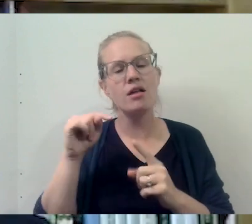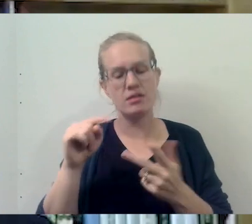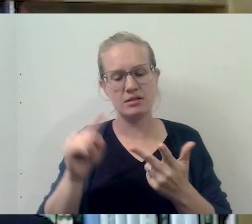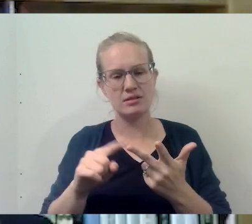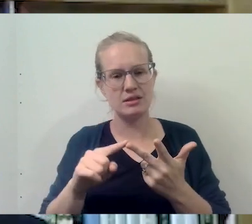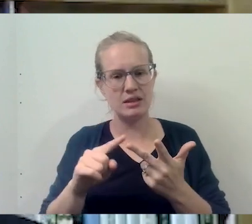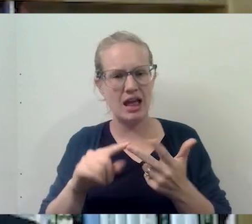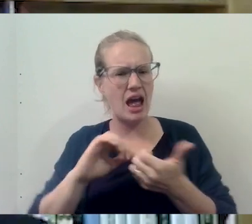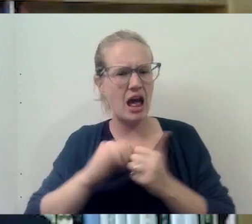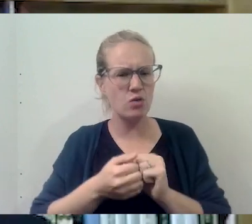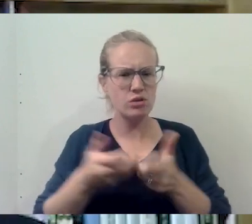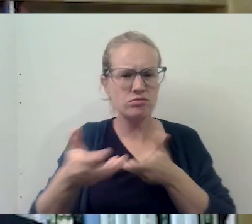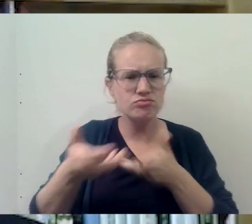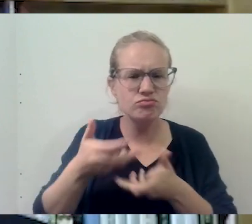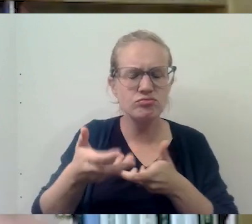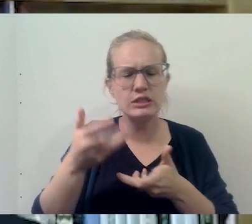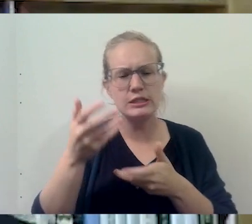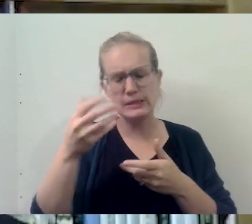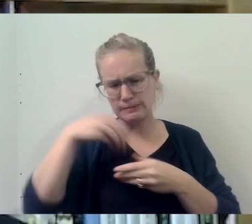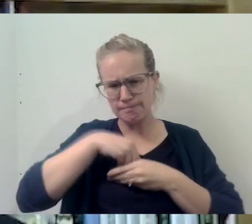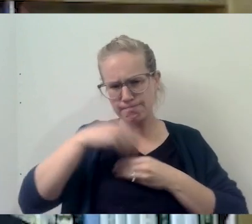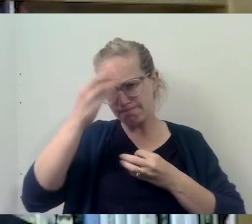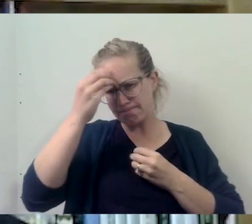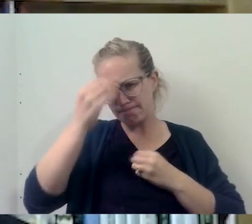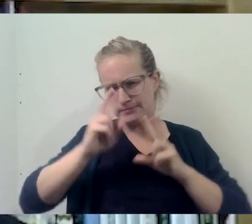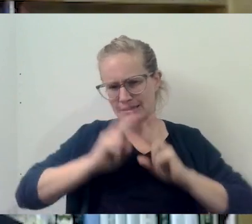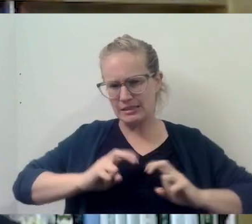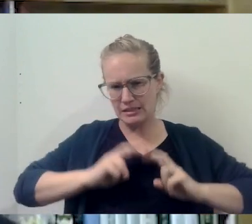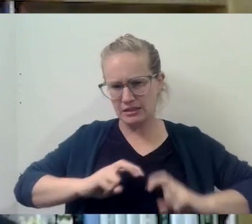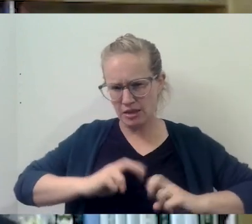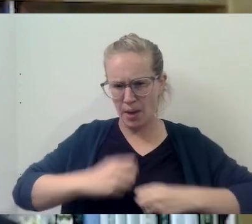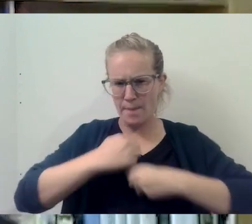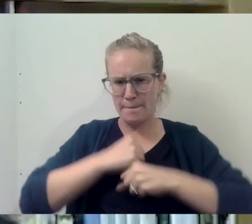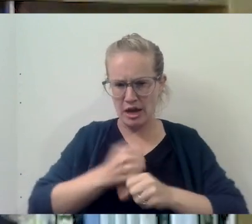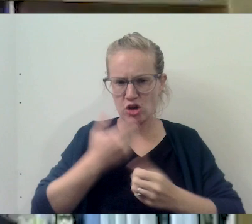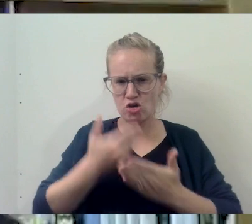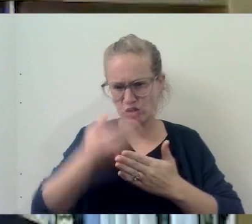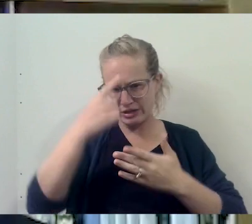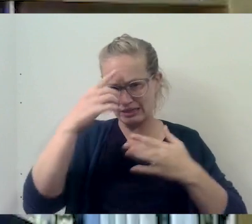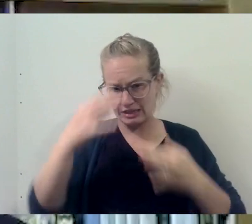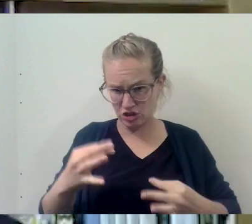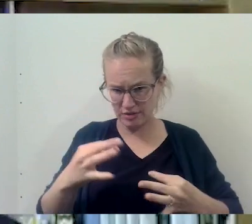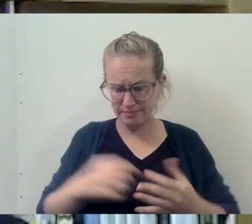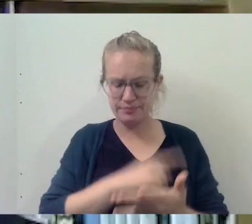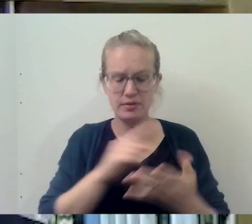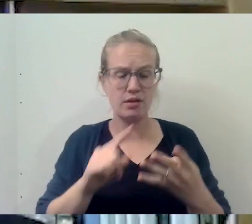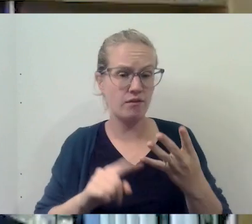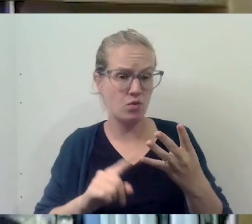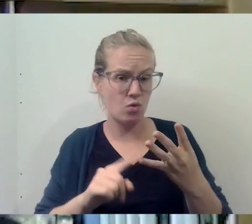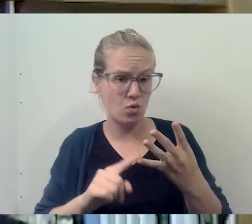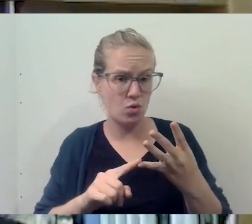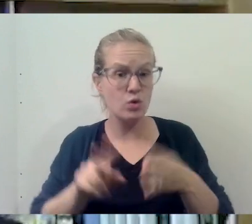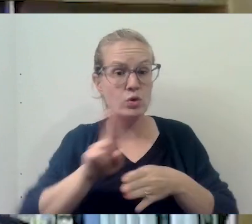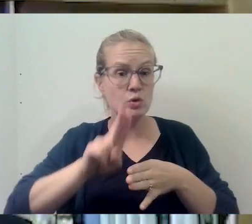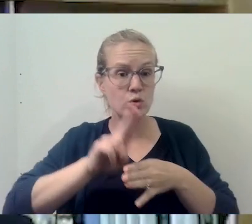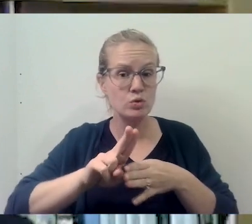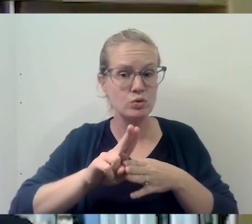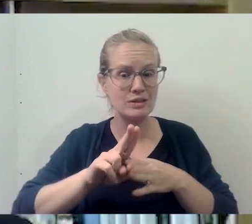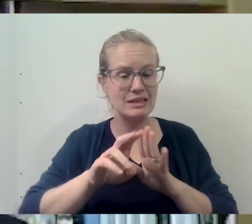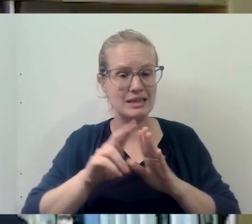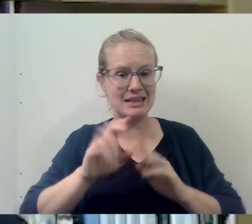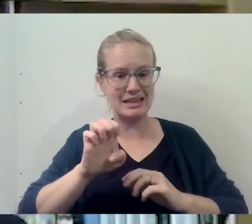to kind of how do we engage in reflection and discernment to make good decisions. Four is to use the